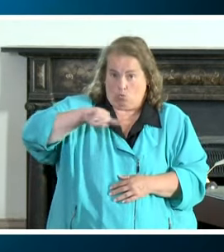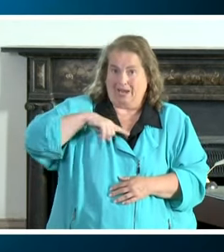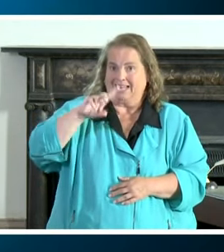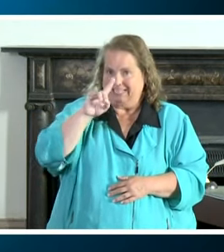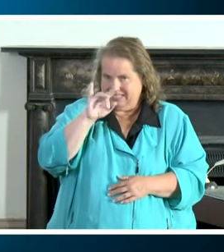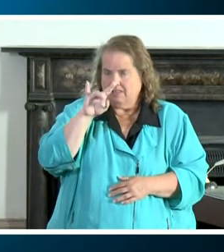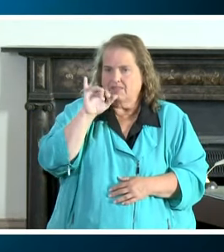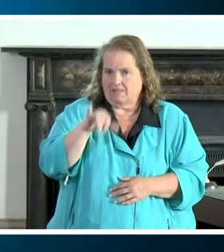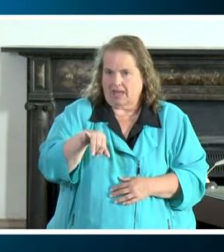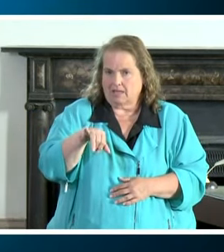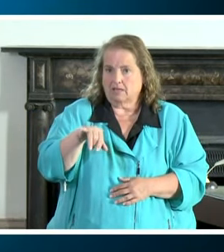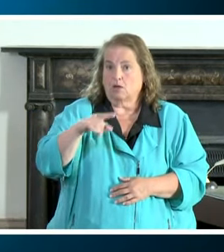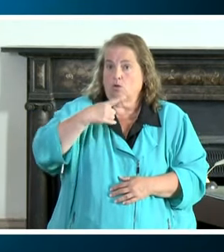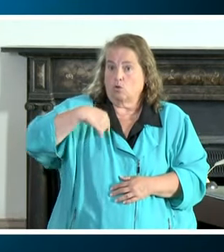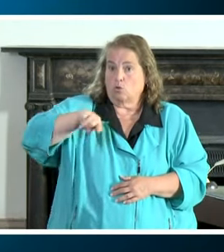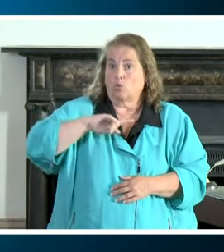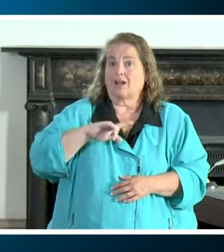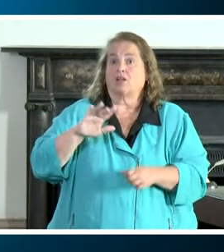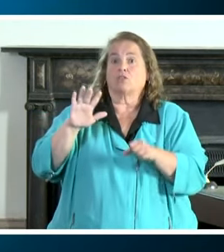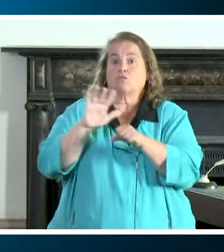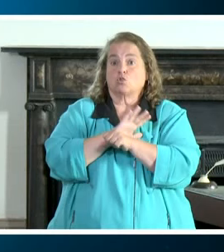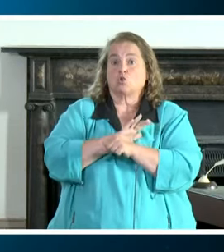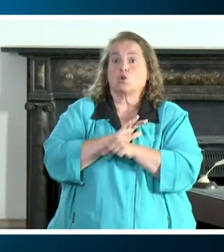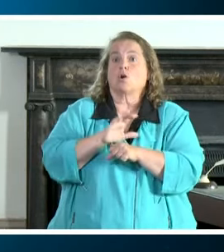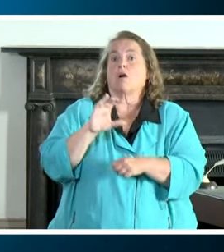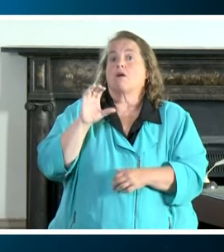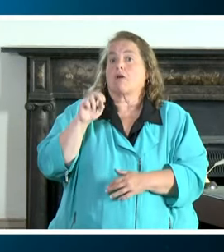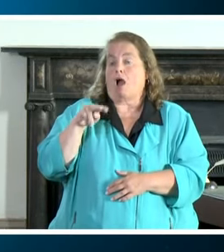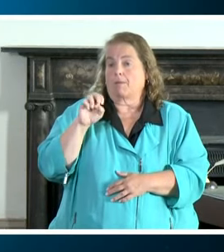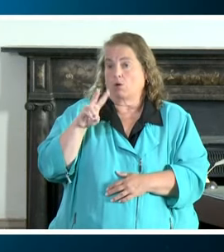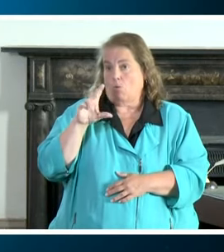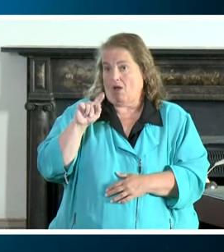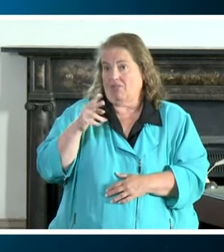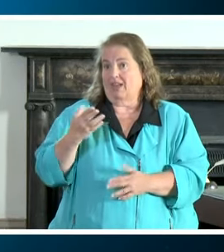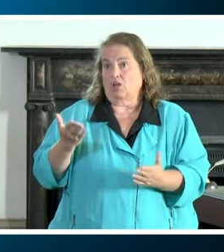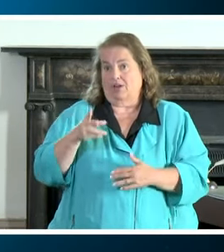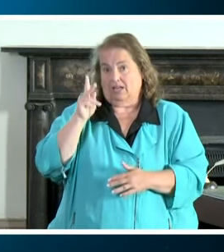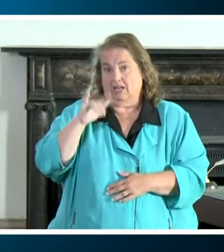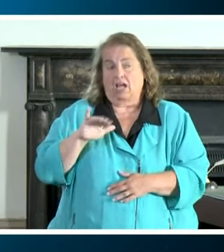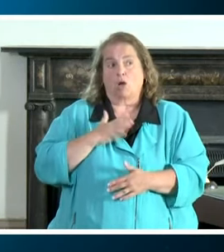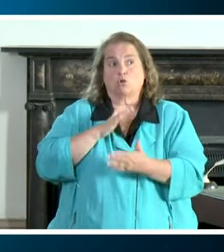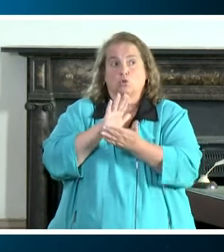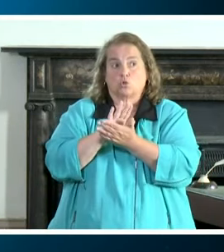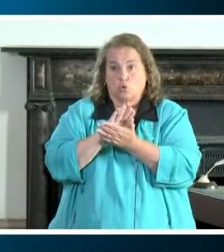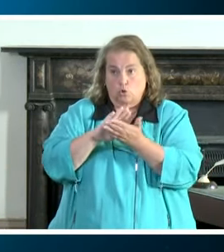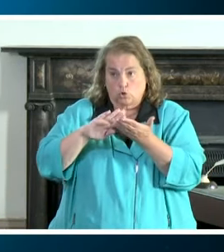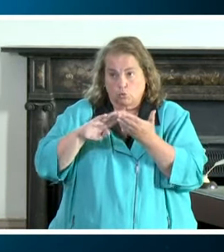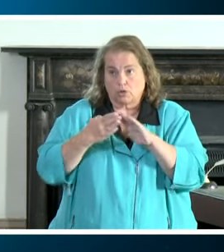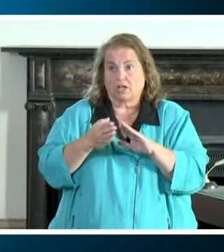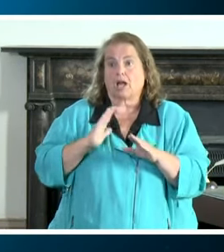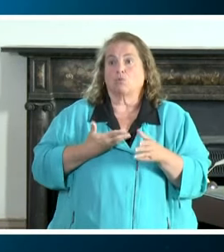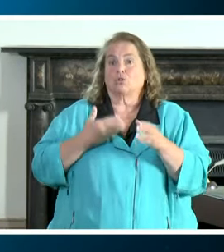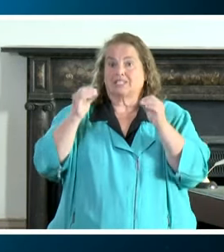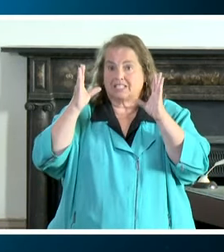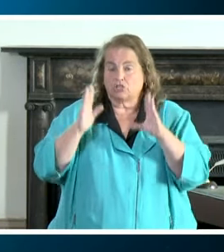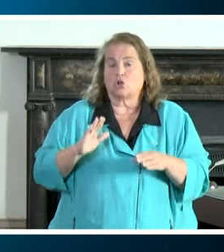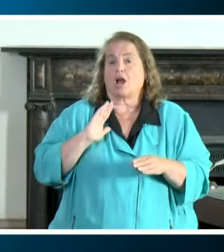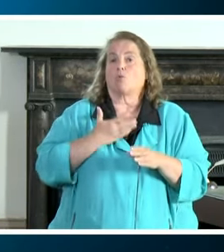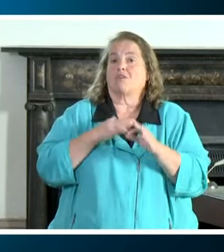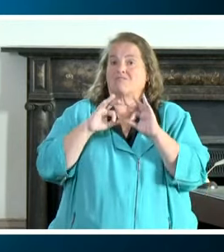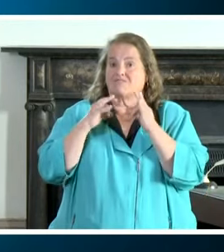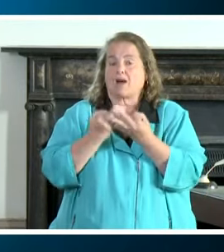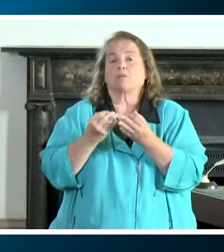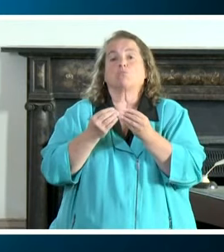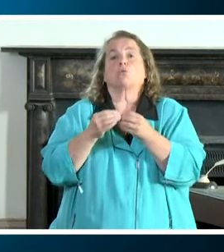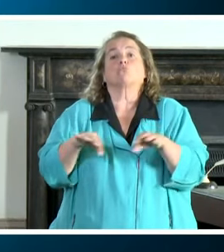the entire commonwealth but our school community our teachers our families but most importantly our